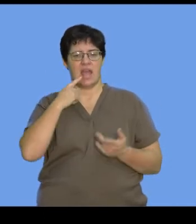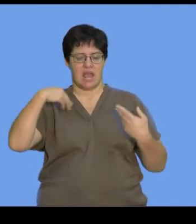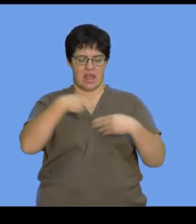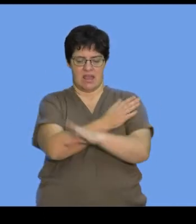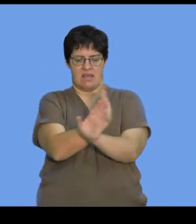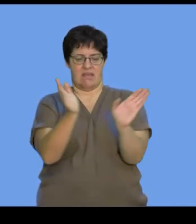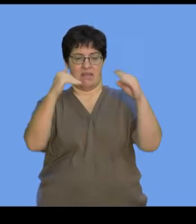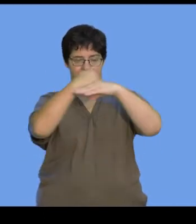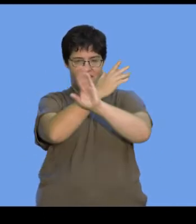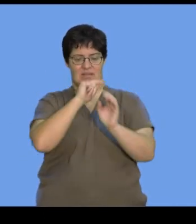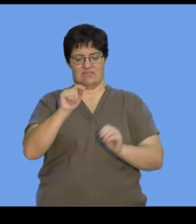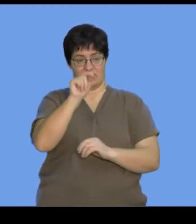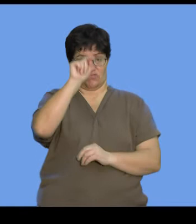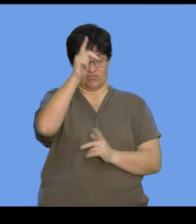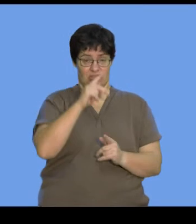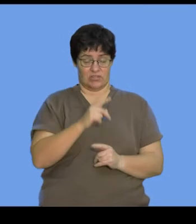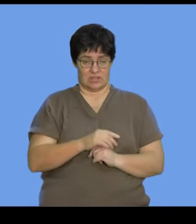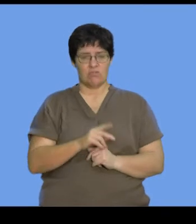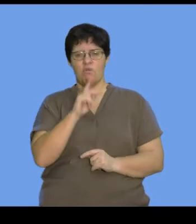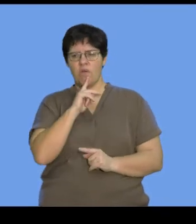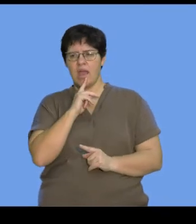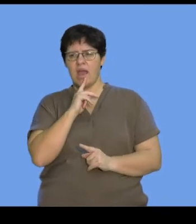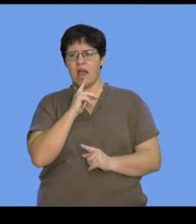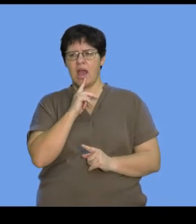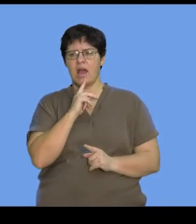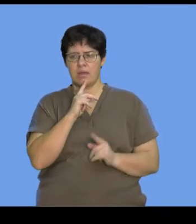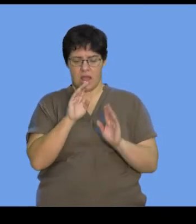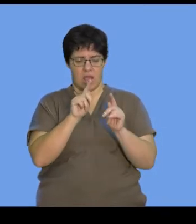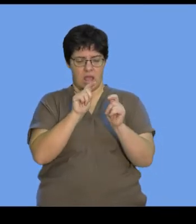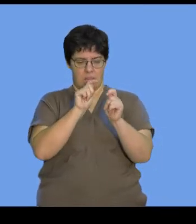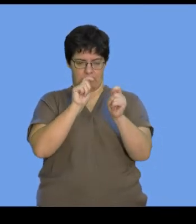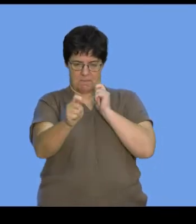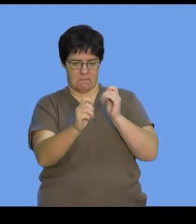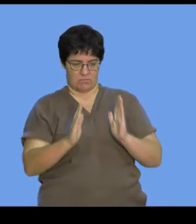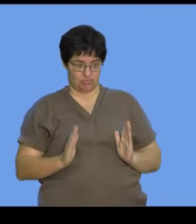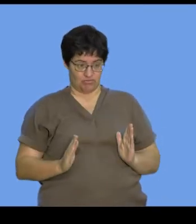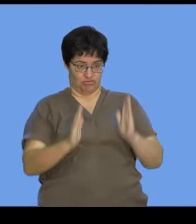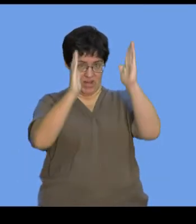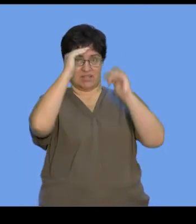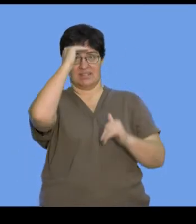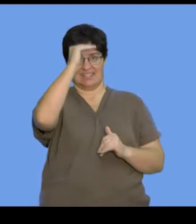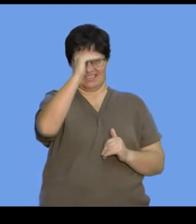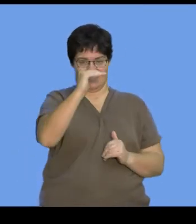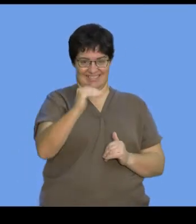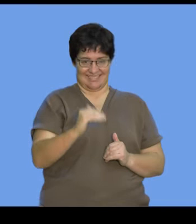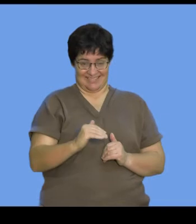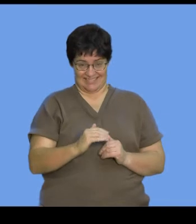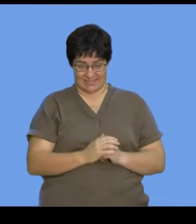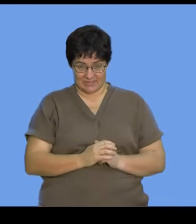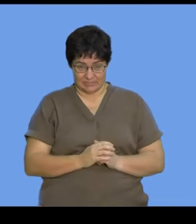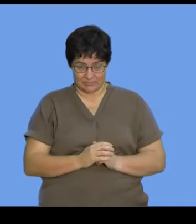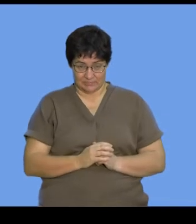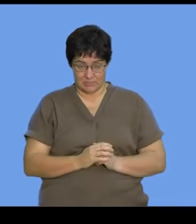helical structure. Let's try and unpack that, unwind that and illustrate that as a ladder-like molecule.